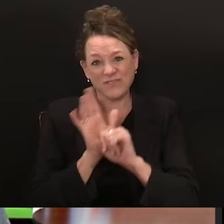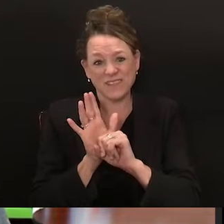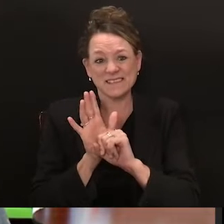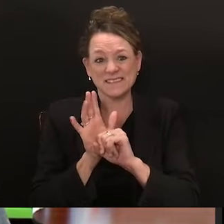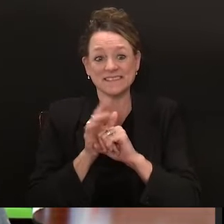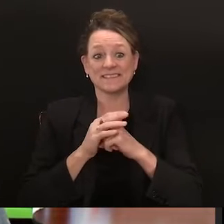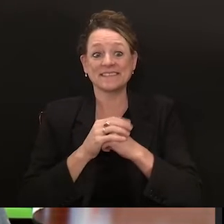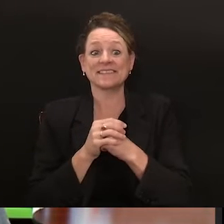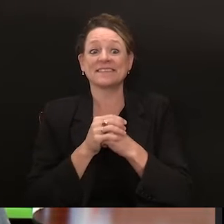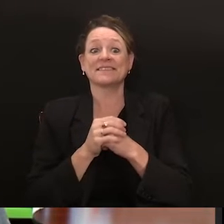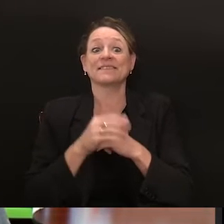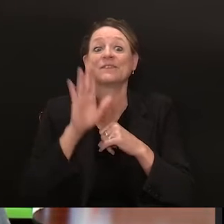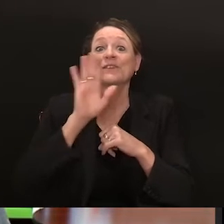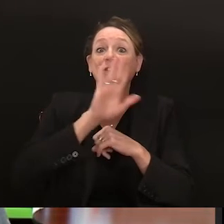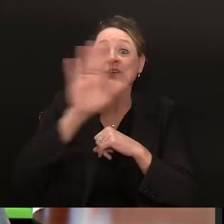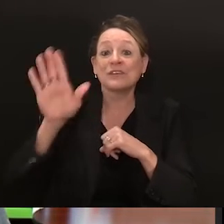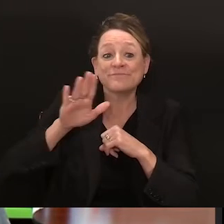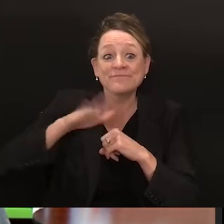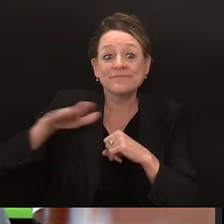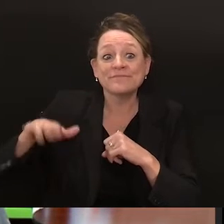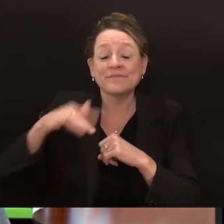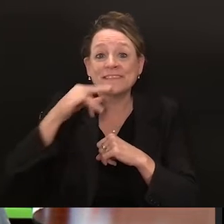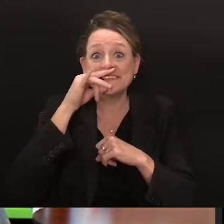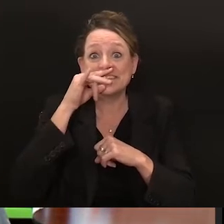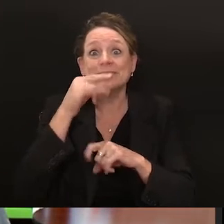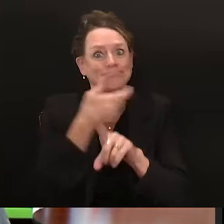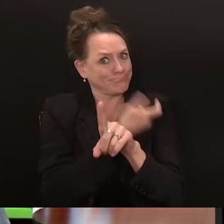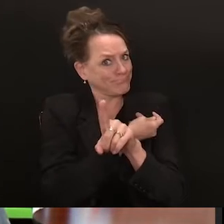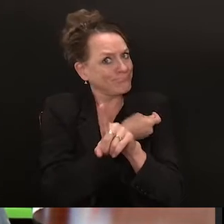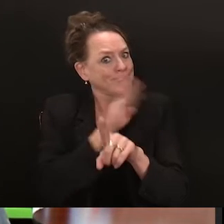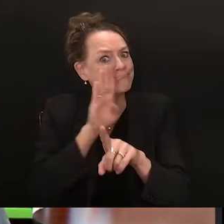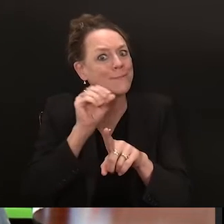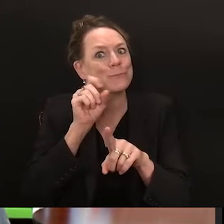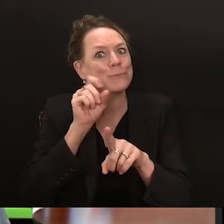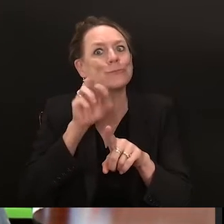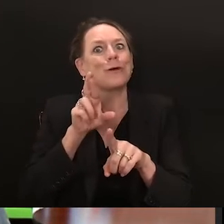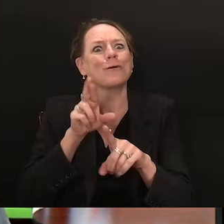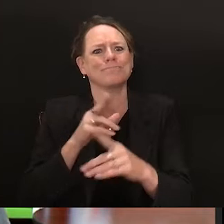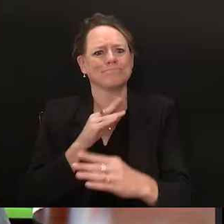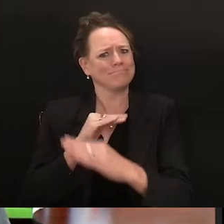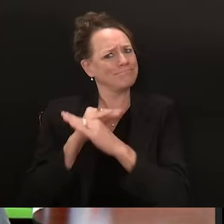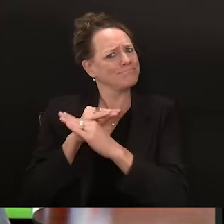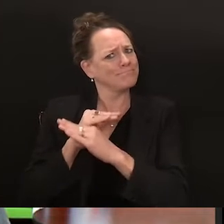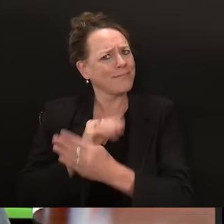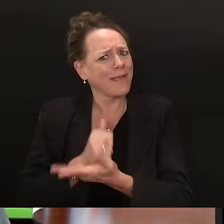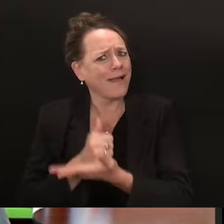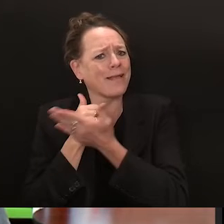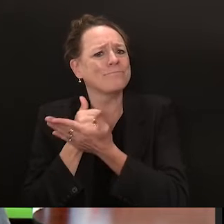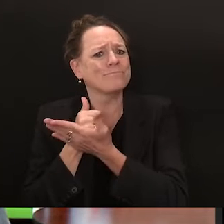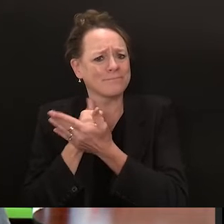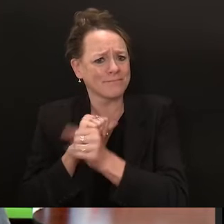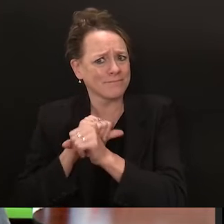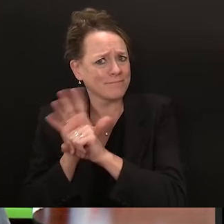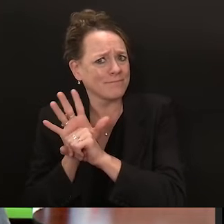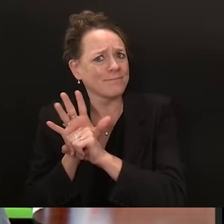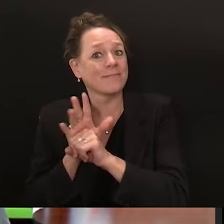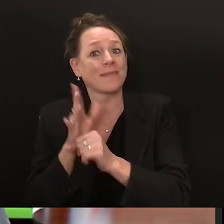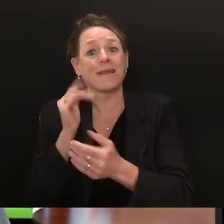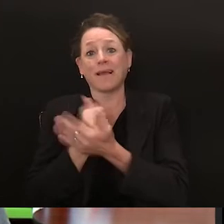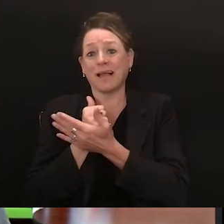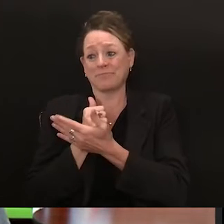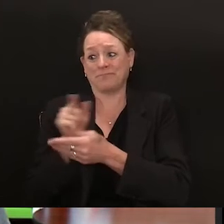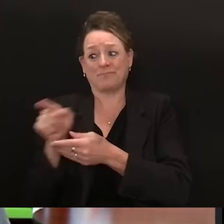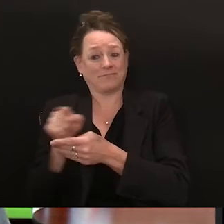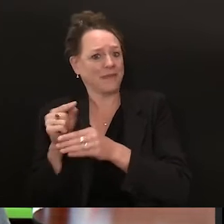Getting your child vaccinated and boosted against COVID-19 not only protects them, but also family, friends,